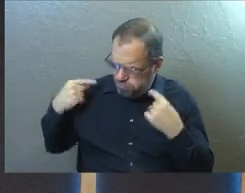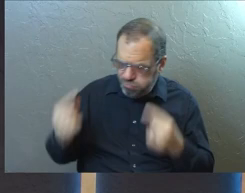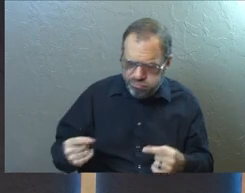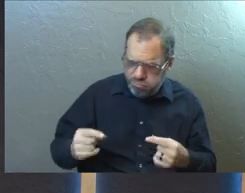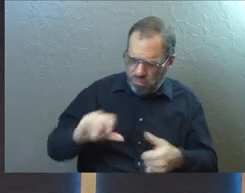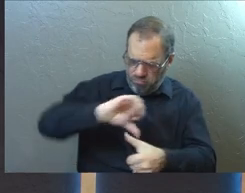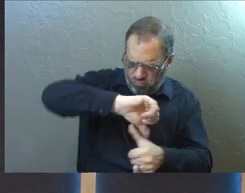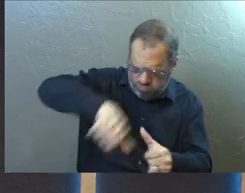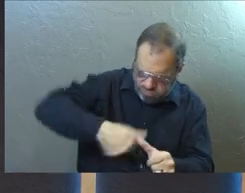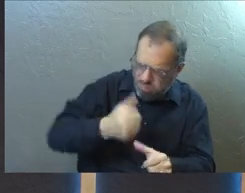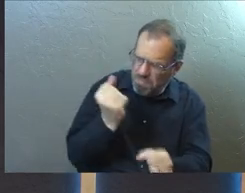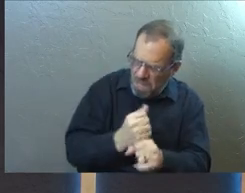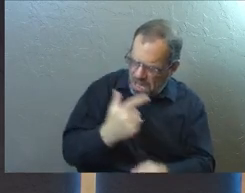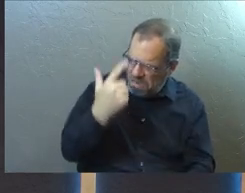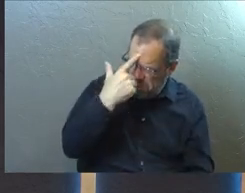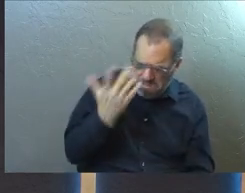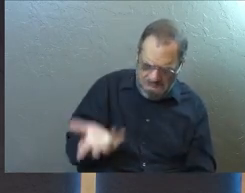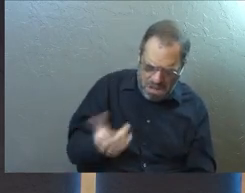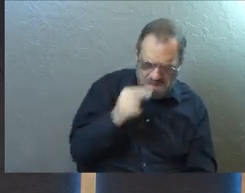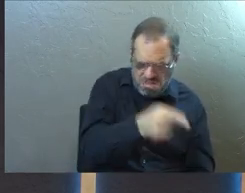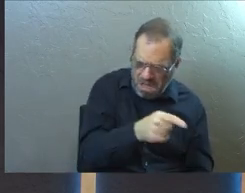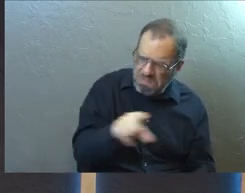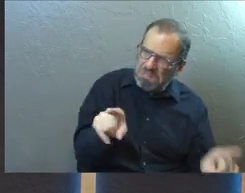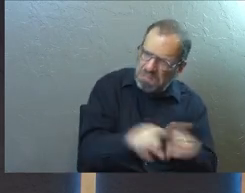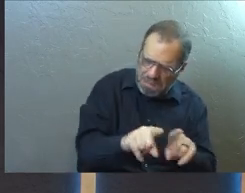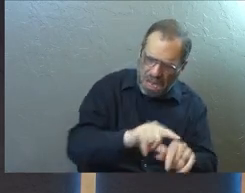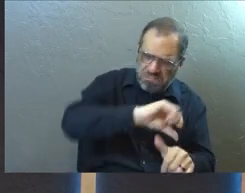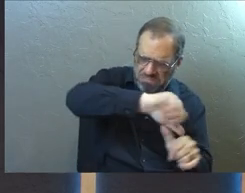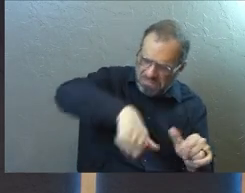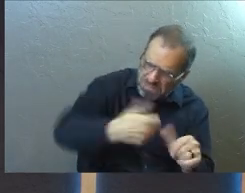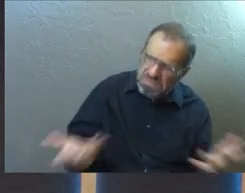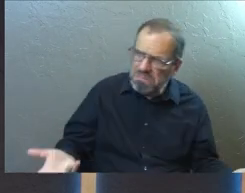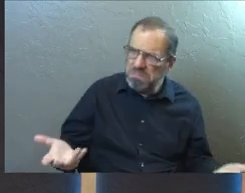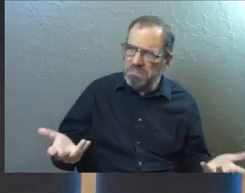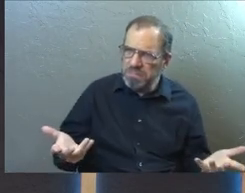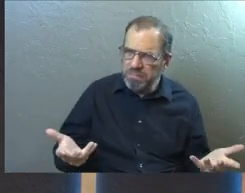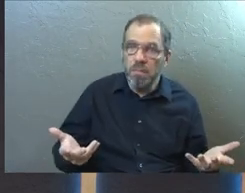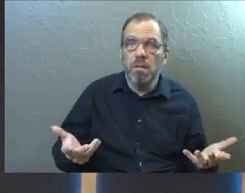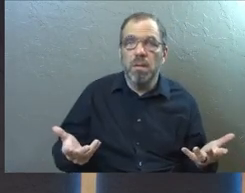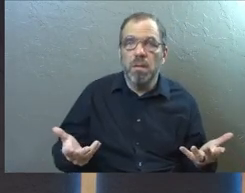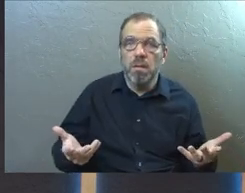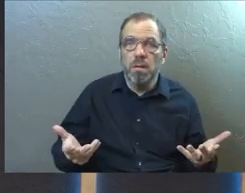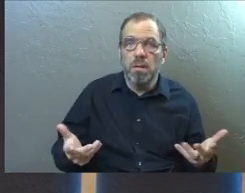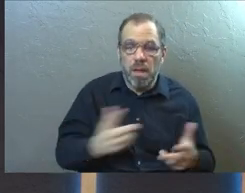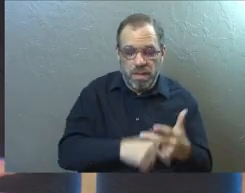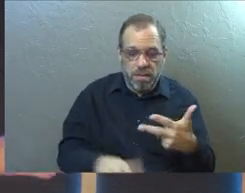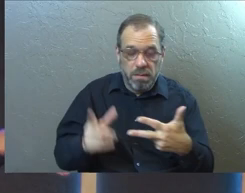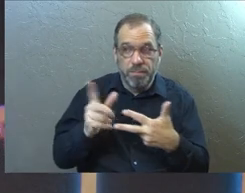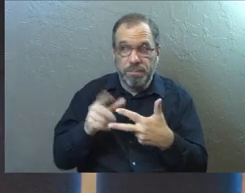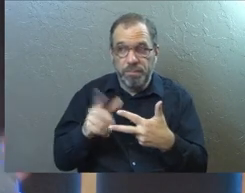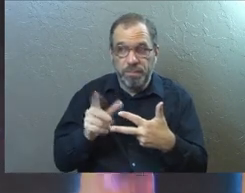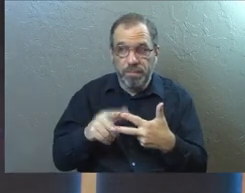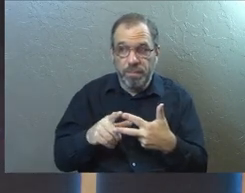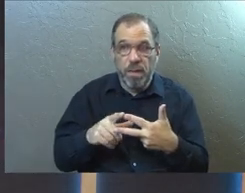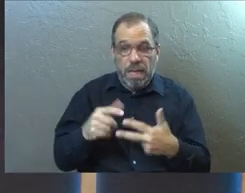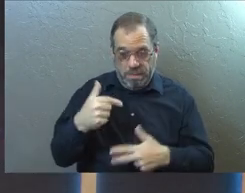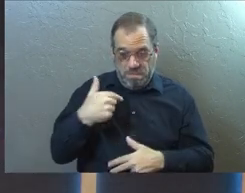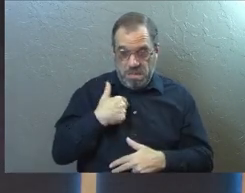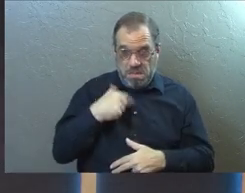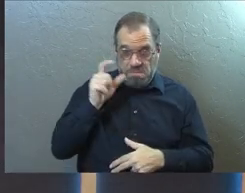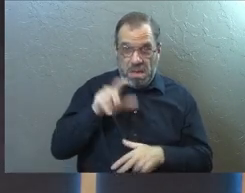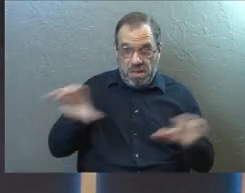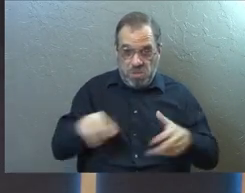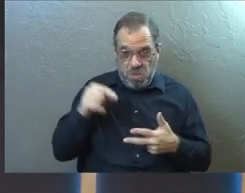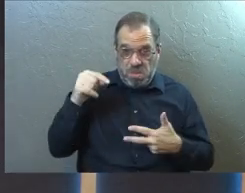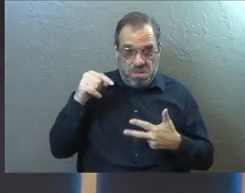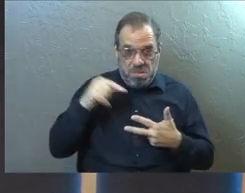what we've always done. So it makes sense to us that they have to do that as well. And I think the layer underneath that is this is what we had to do.